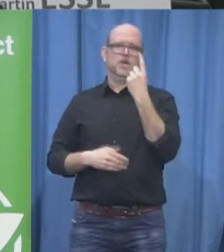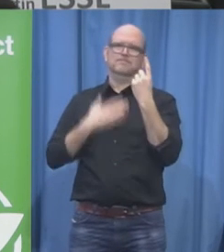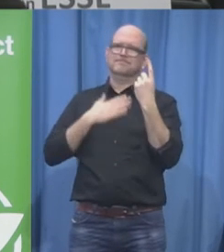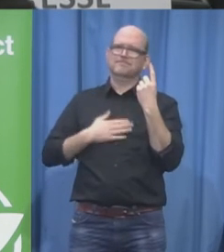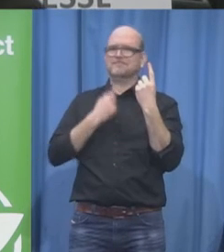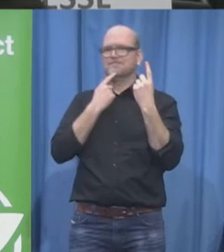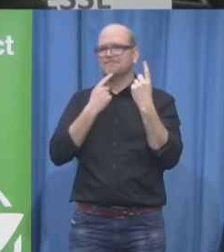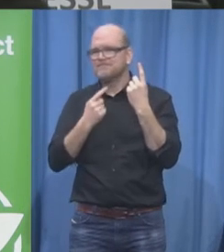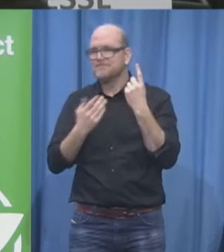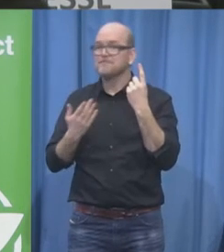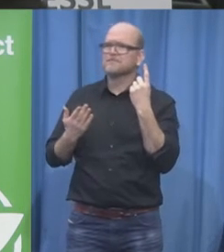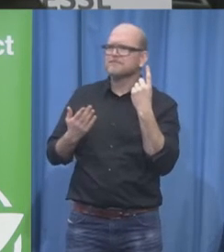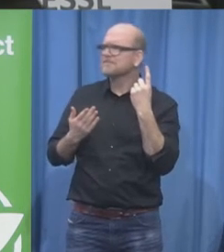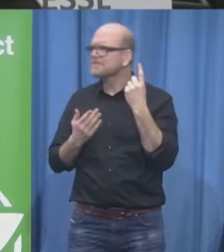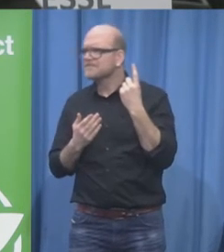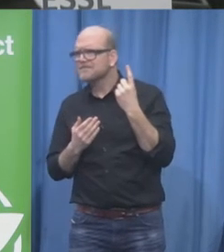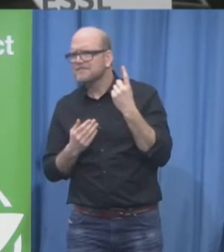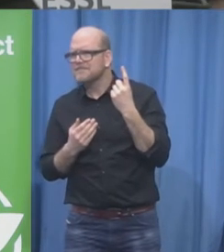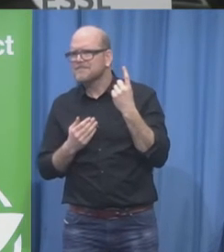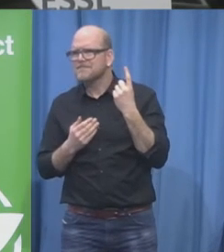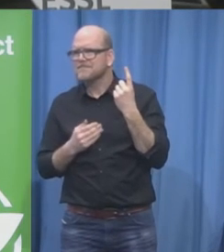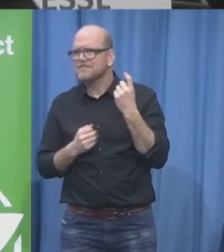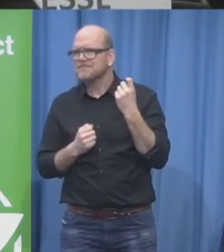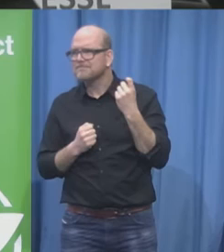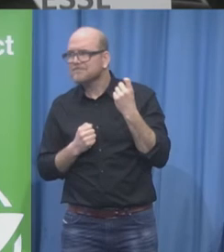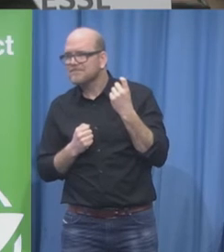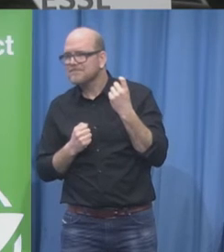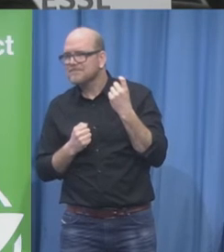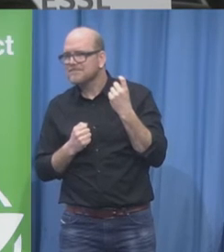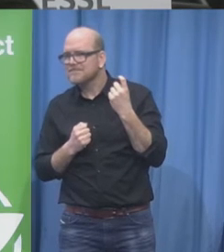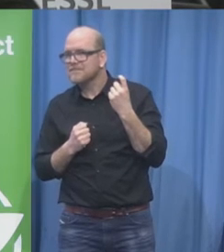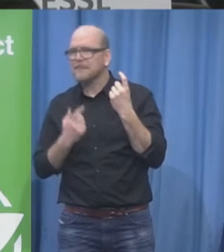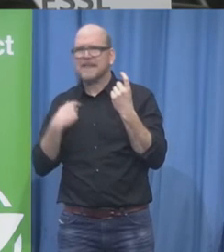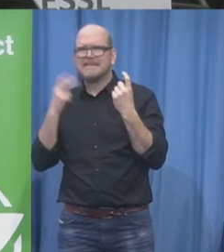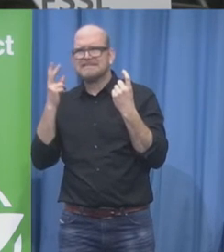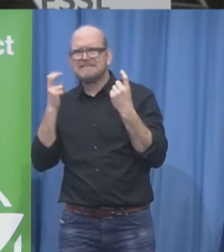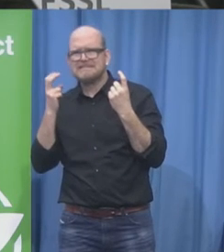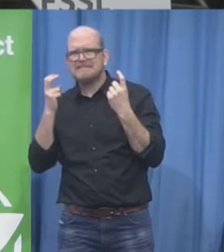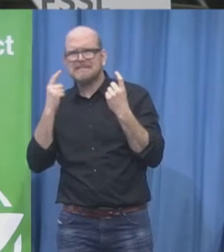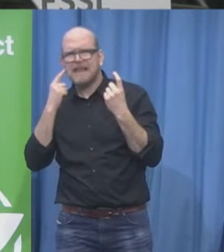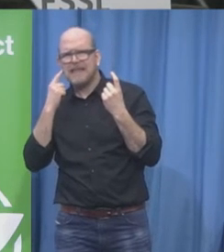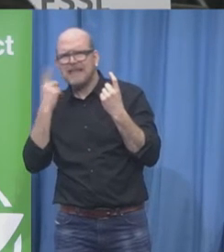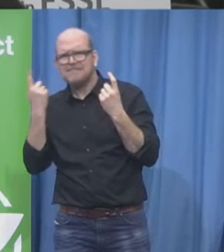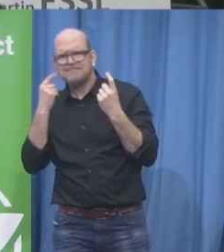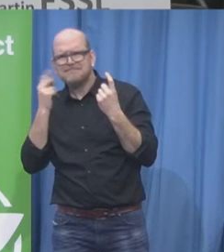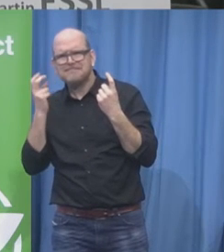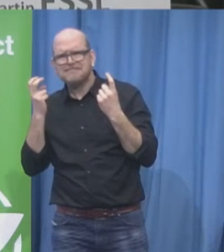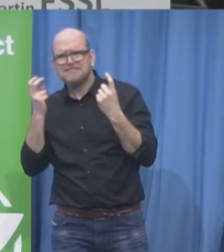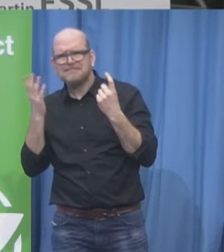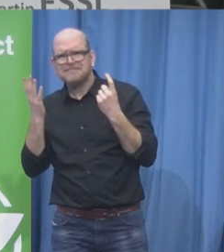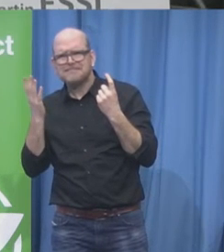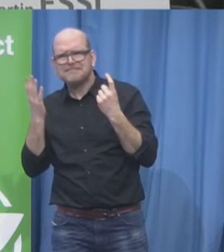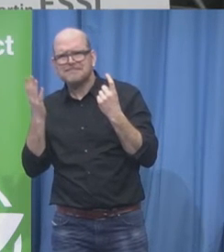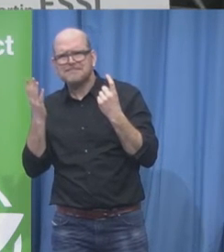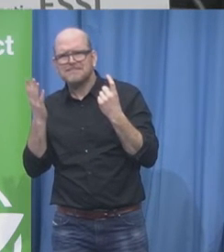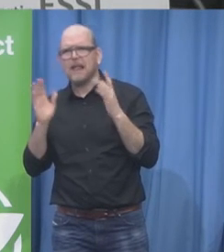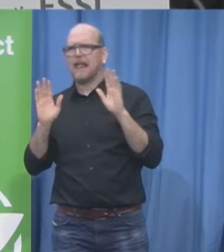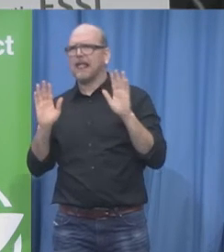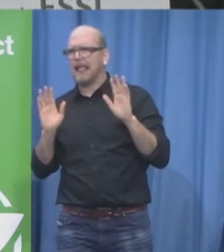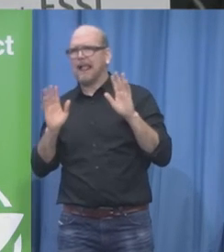would like my ambassador next to me